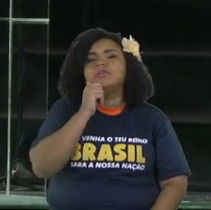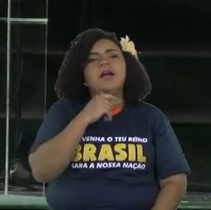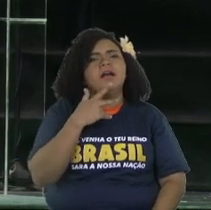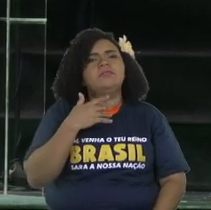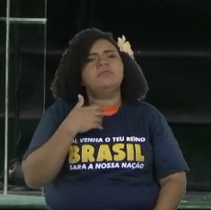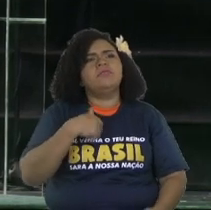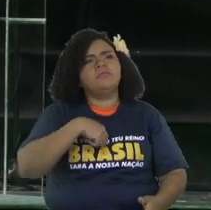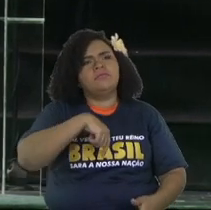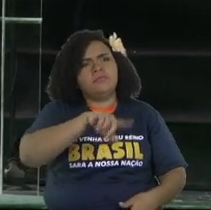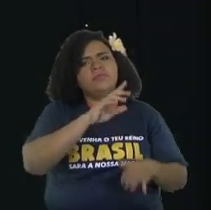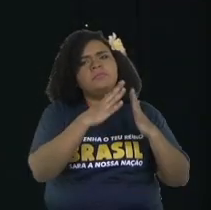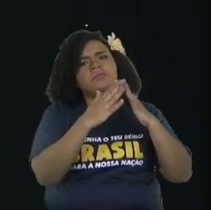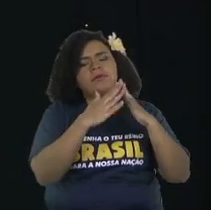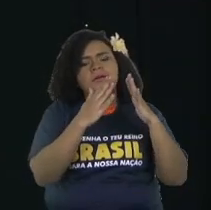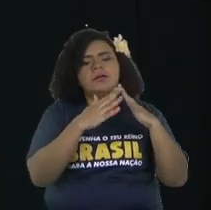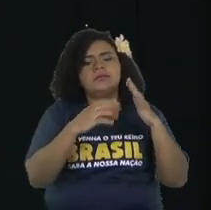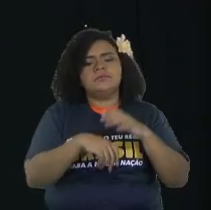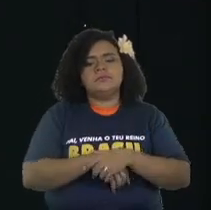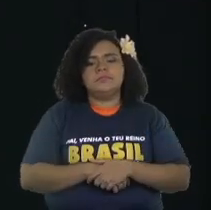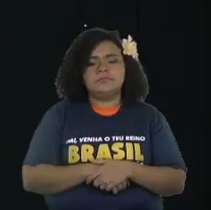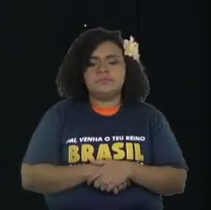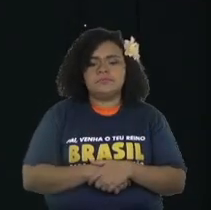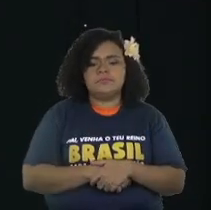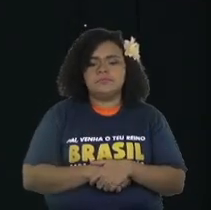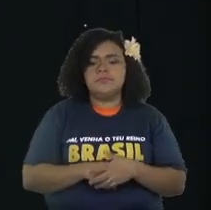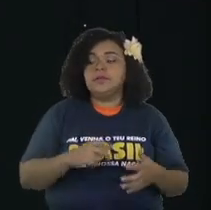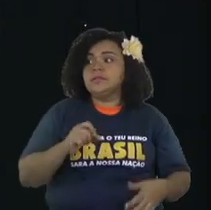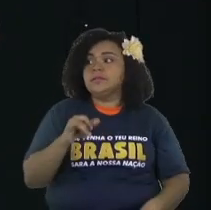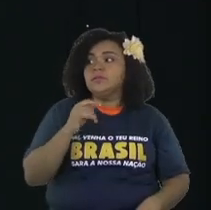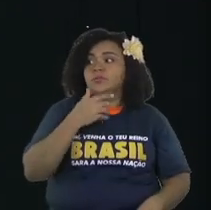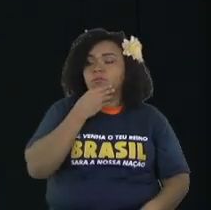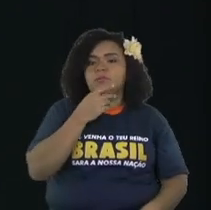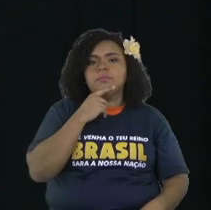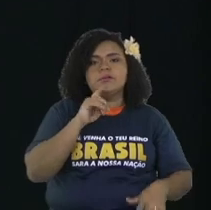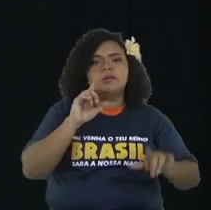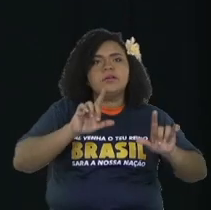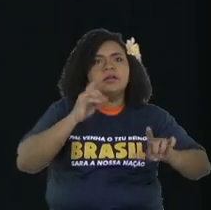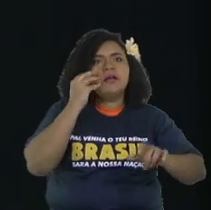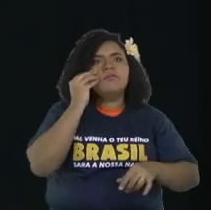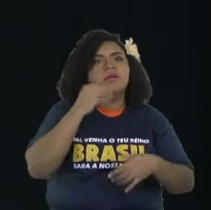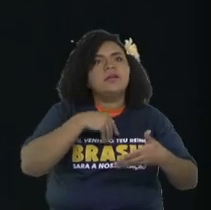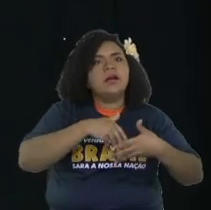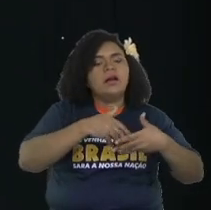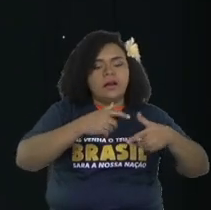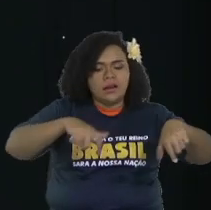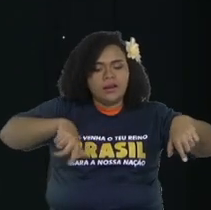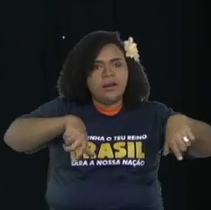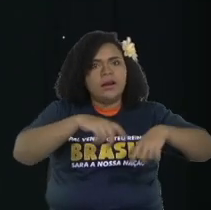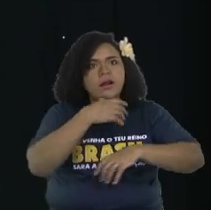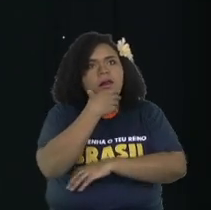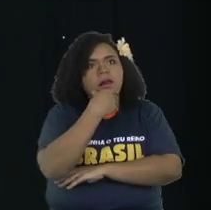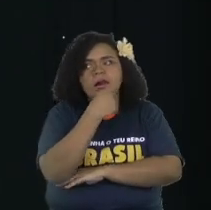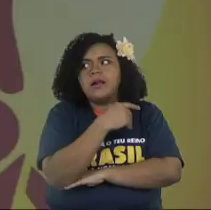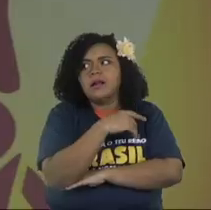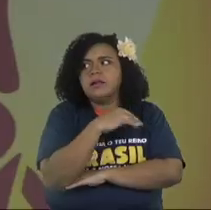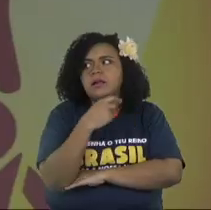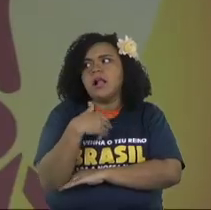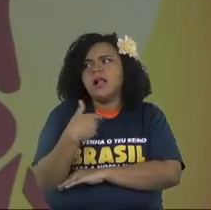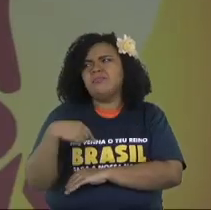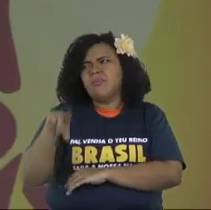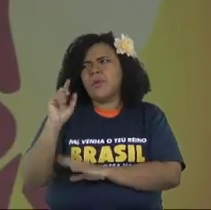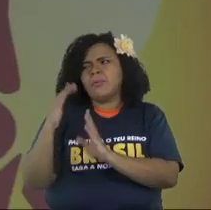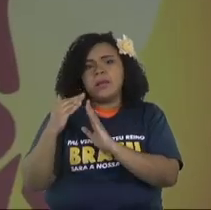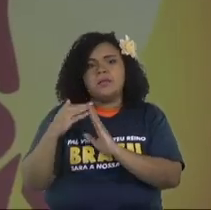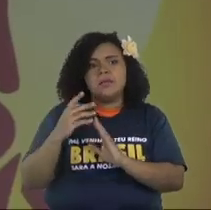I want to go home now oh for sure you're in the middle of the the match you